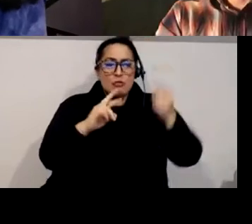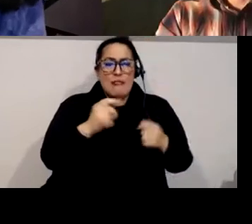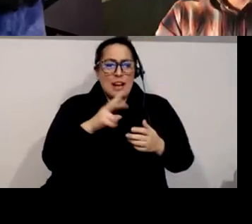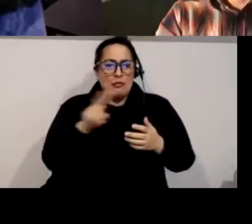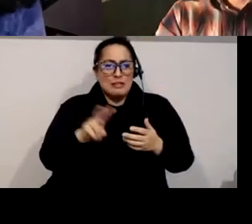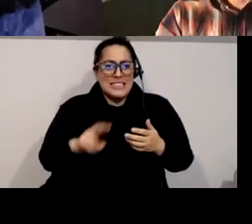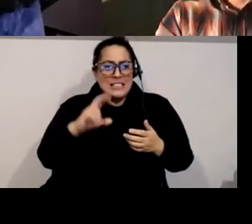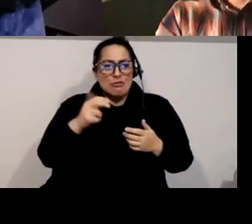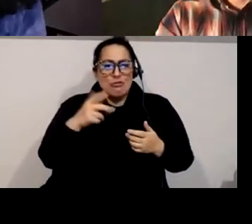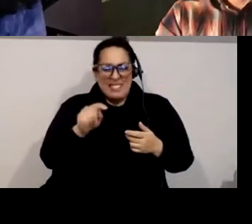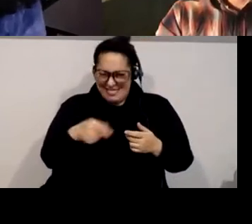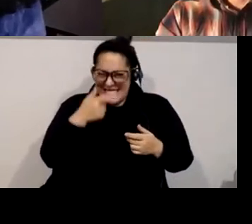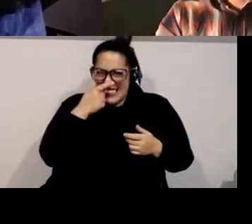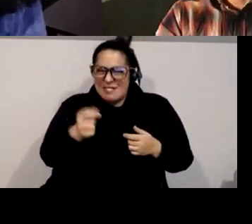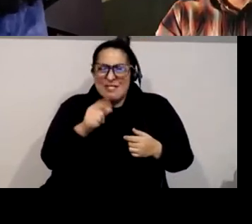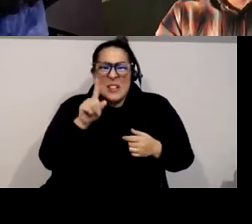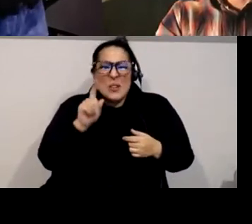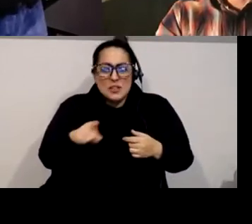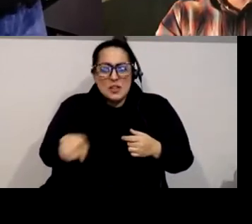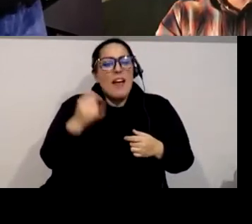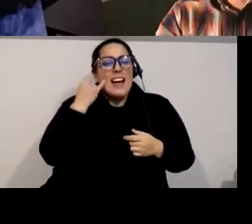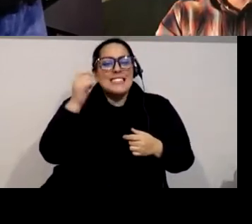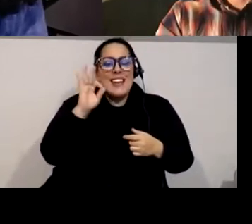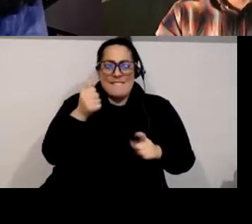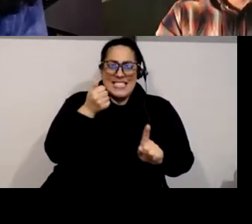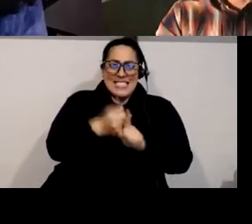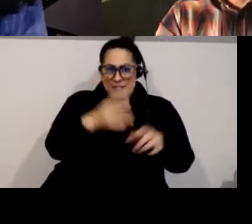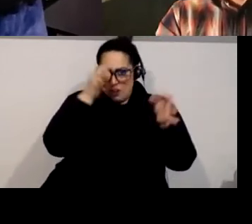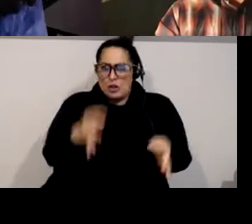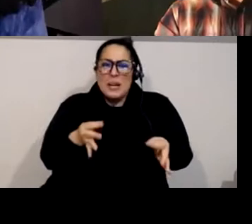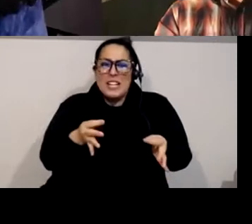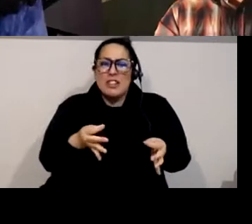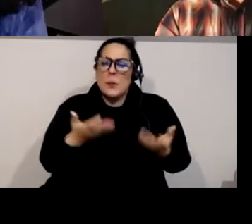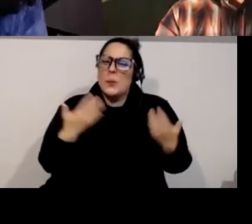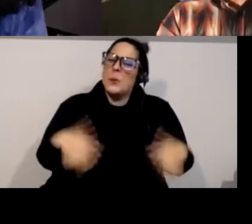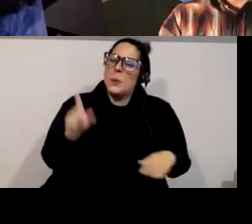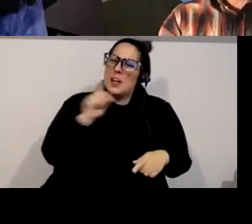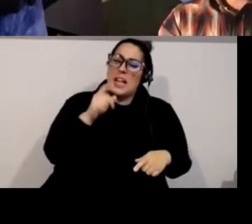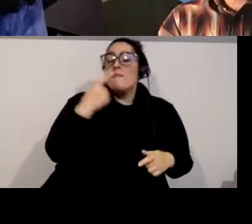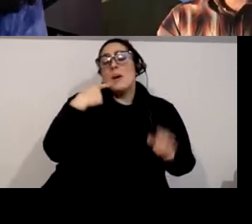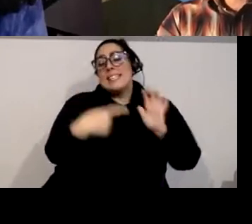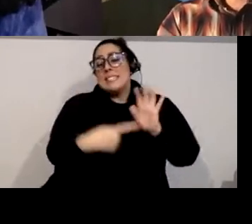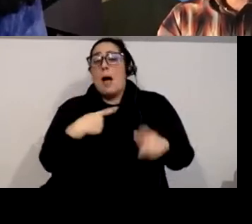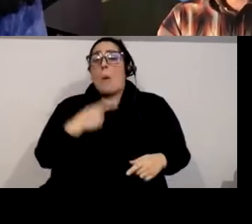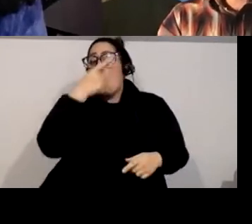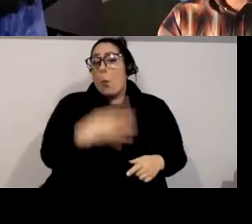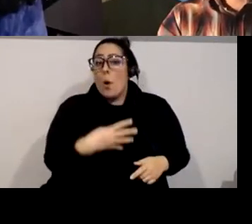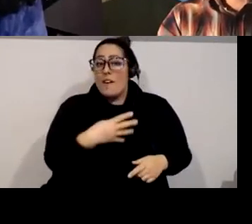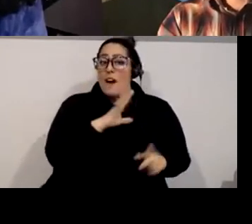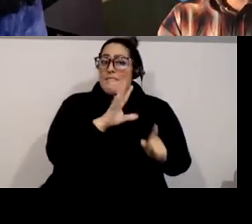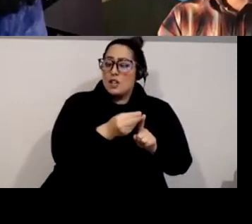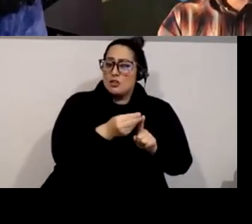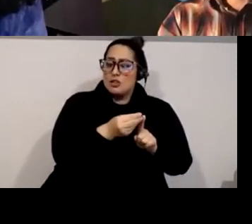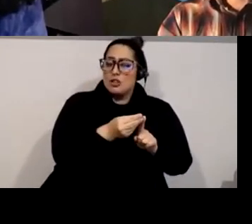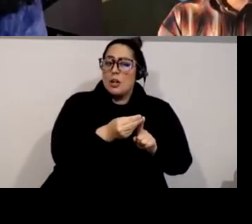interesting question where does the notion of self-determination come in for example a person who is a quarter of a culture but identifies as such how does that